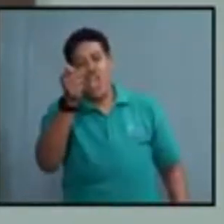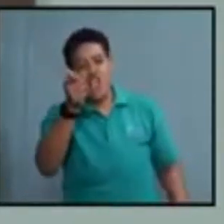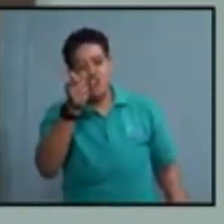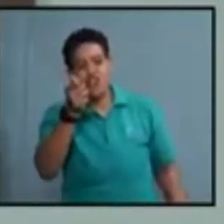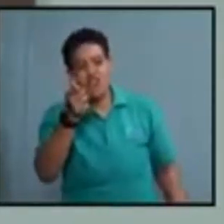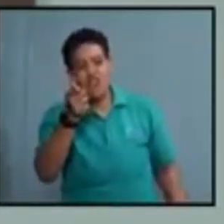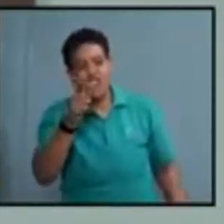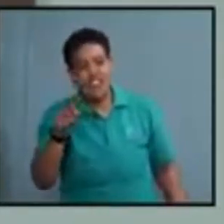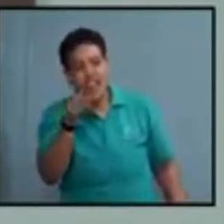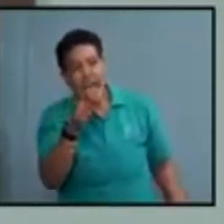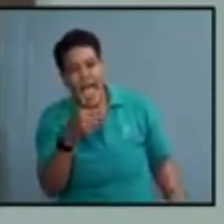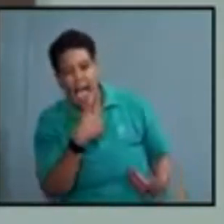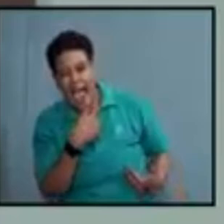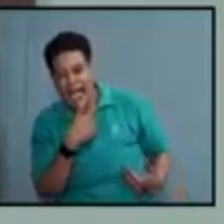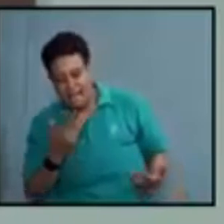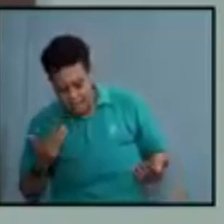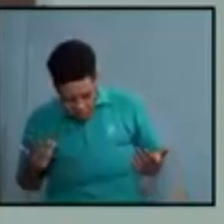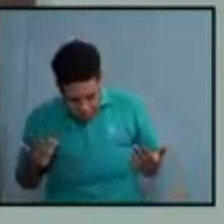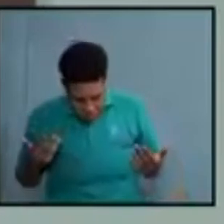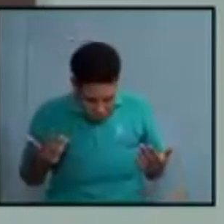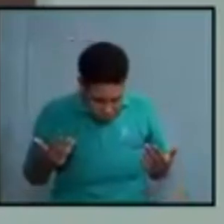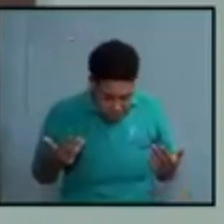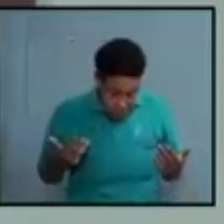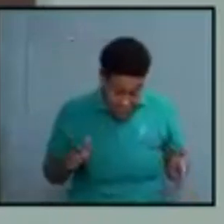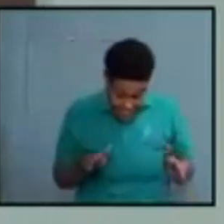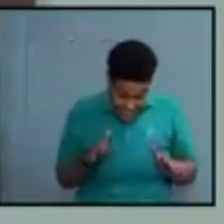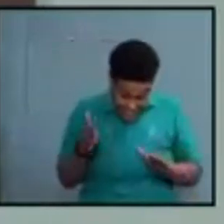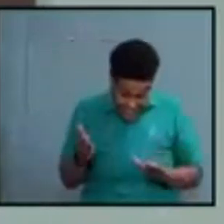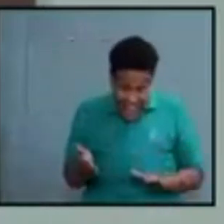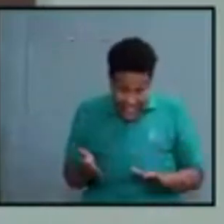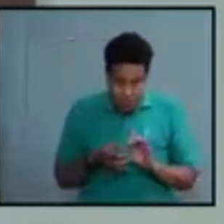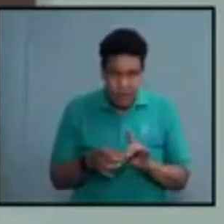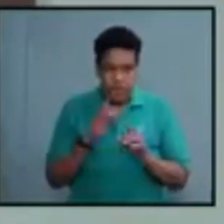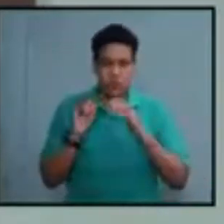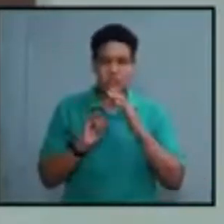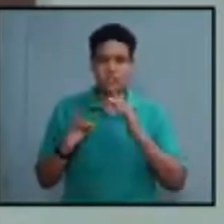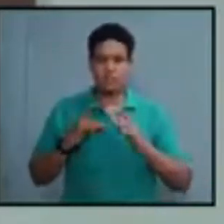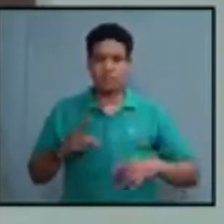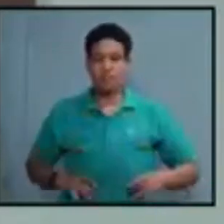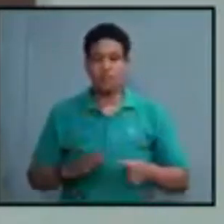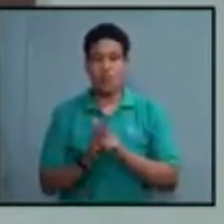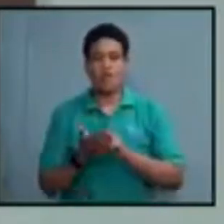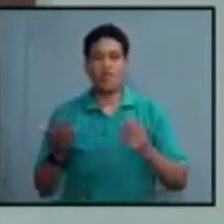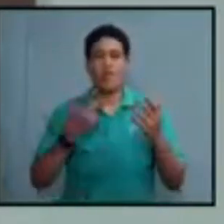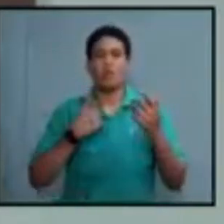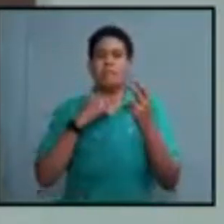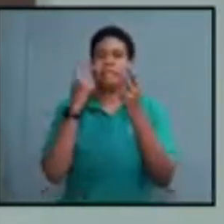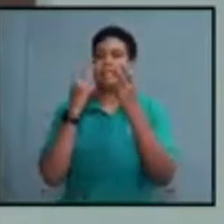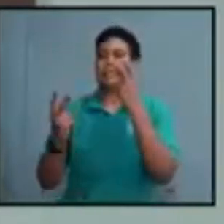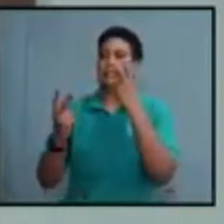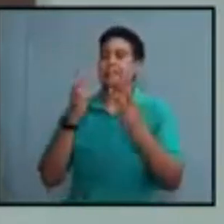they have a fatal event as a result of being infected. What we are seeing